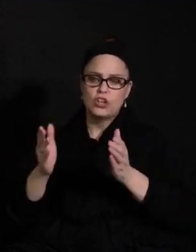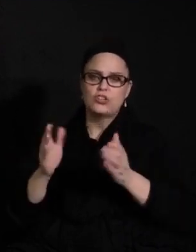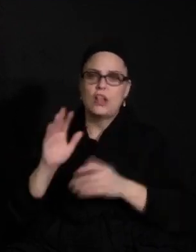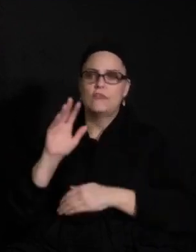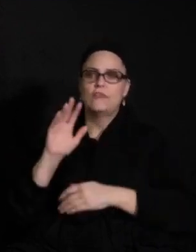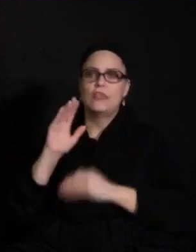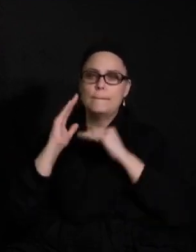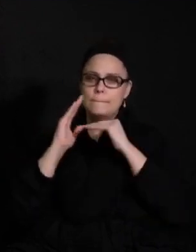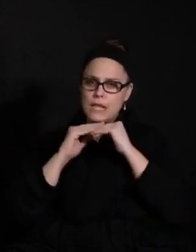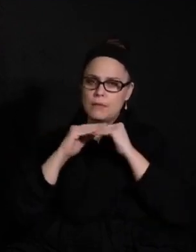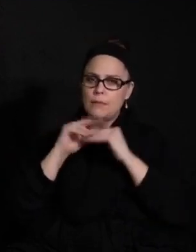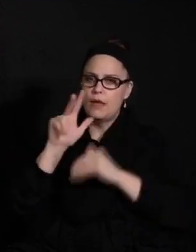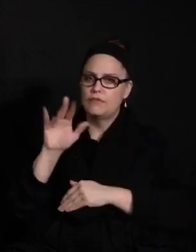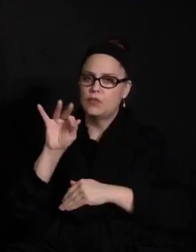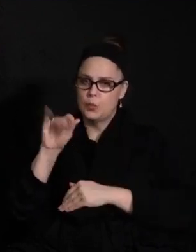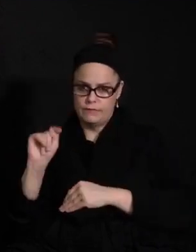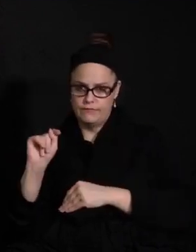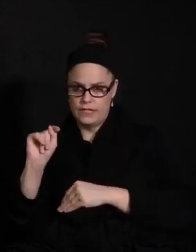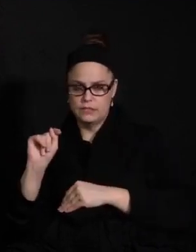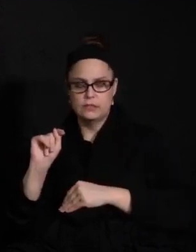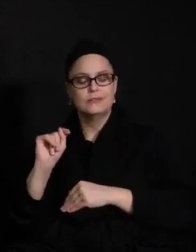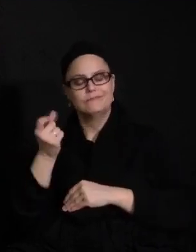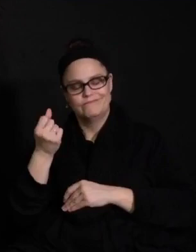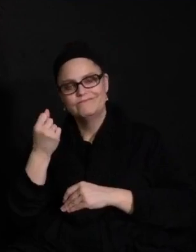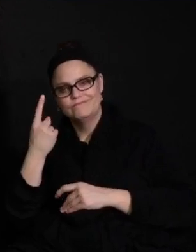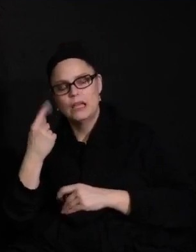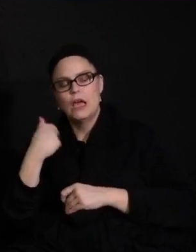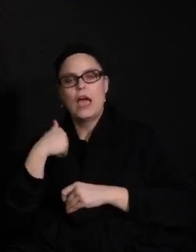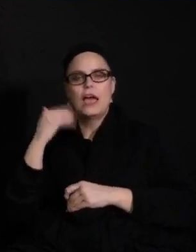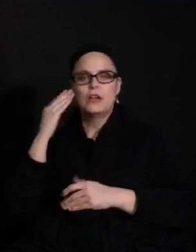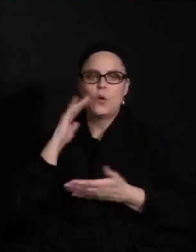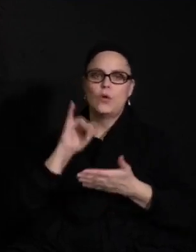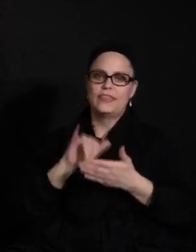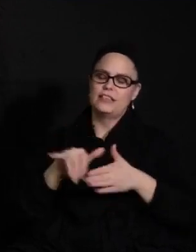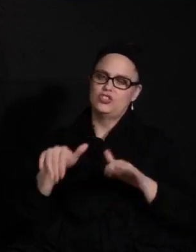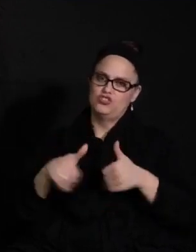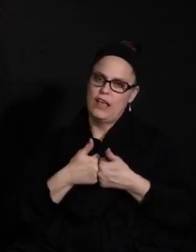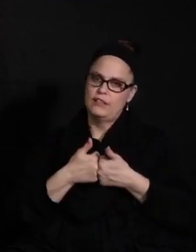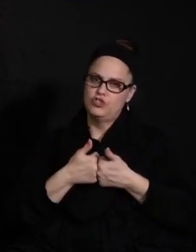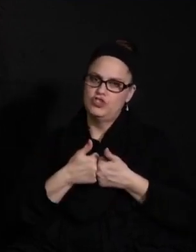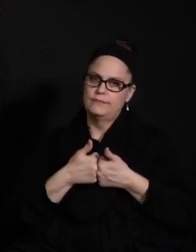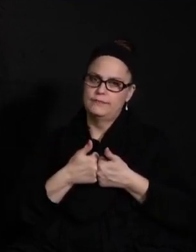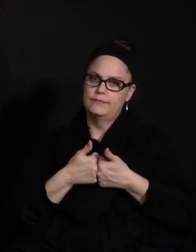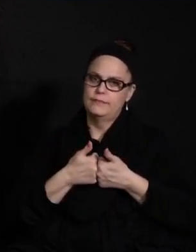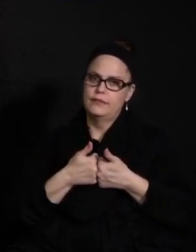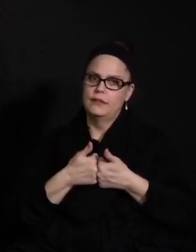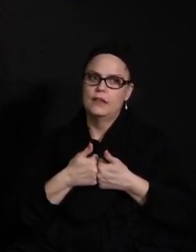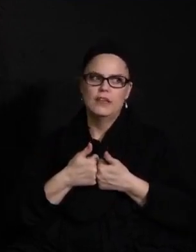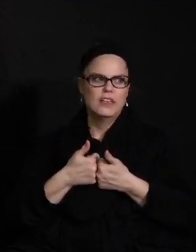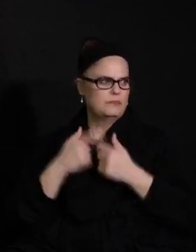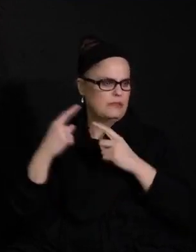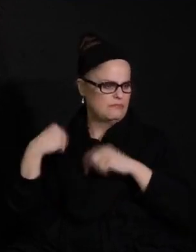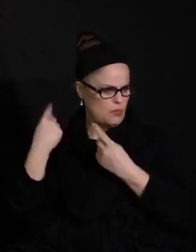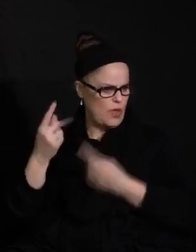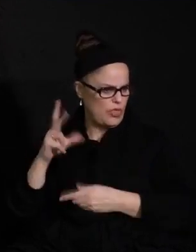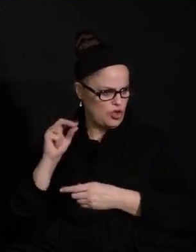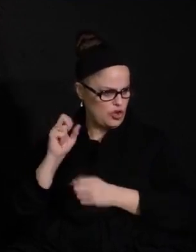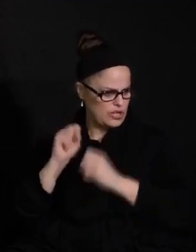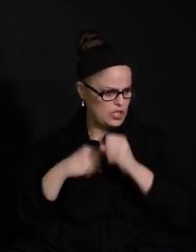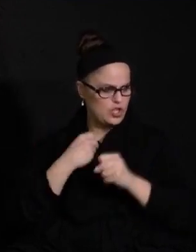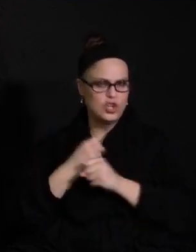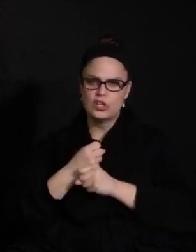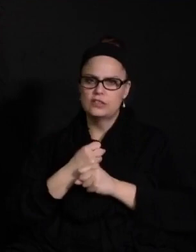of physical distancing. And look, I know that that is challenging. I've spent, you know, nearly 30 years in schools,